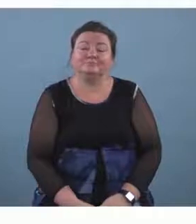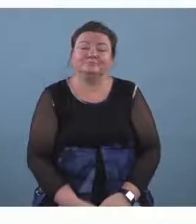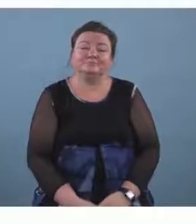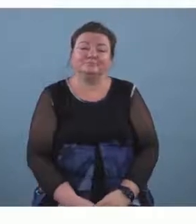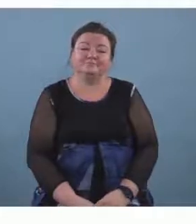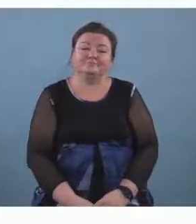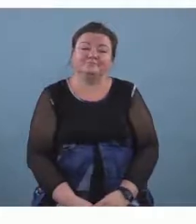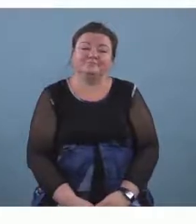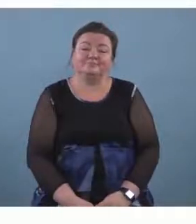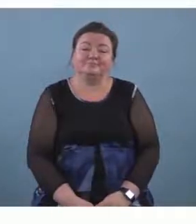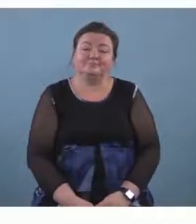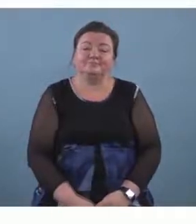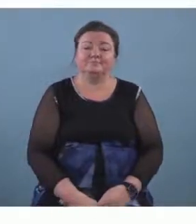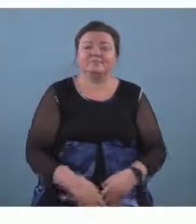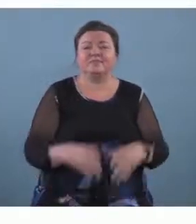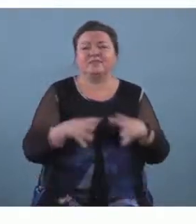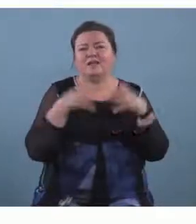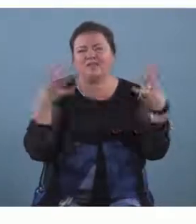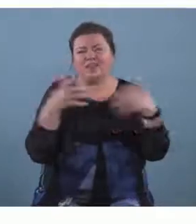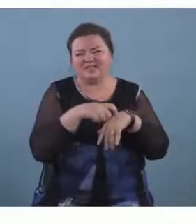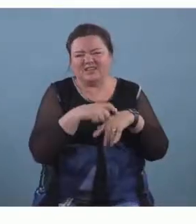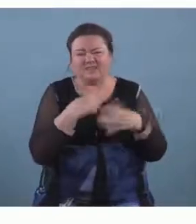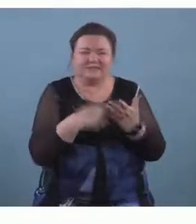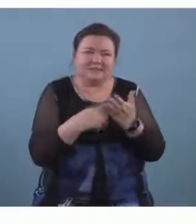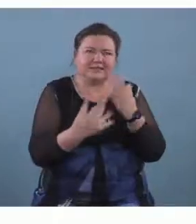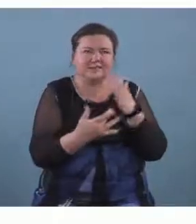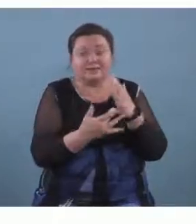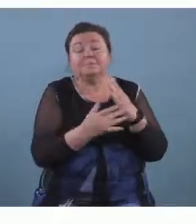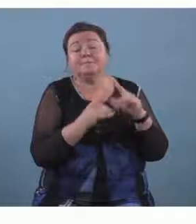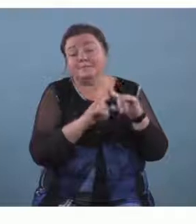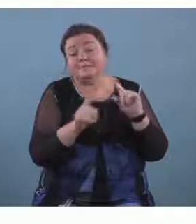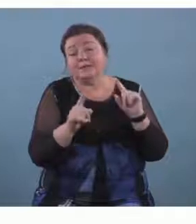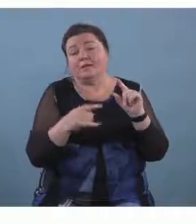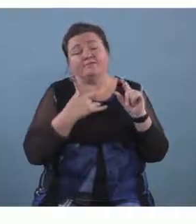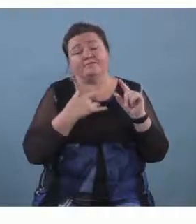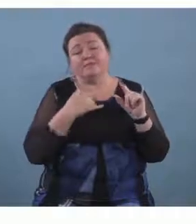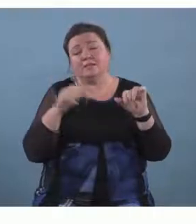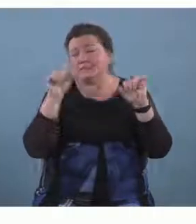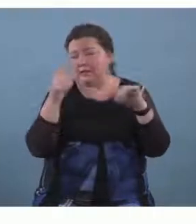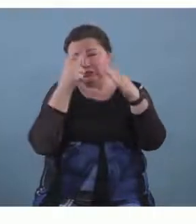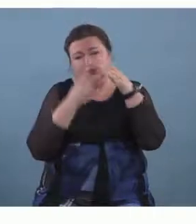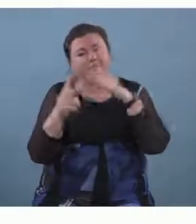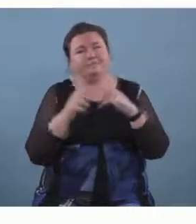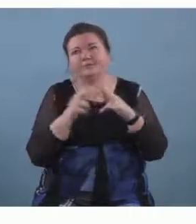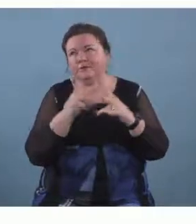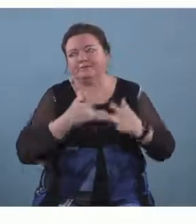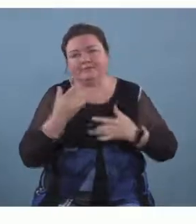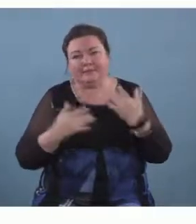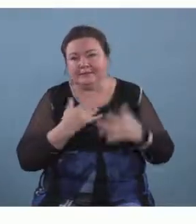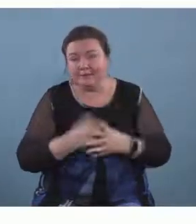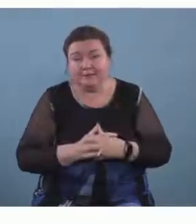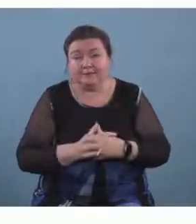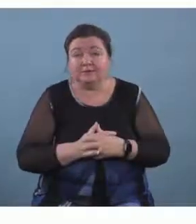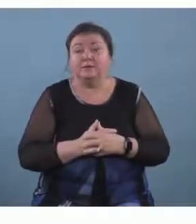there is not a lot of time to talk about technology but i think the potential is very very exciting um we do have a resource